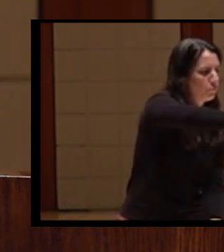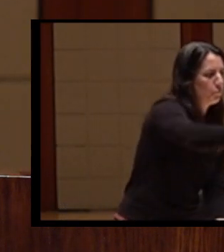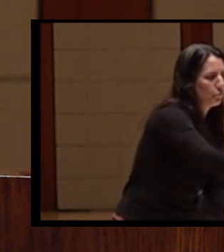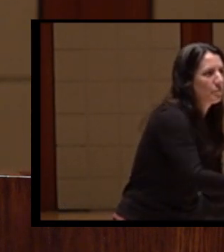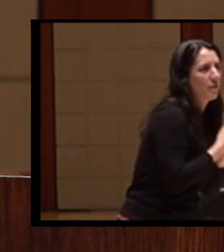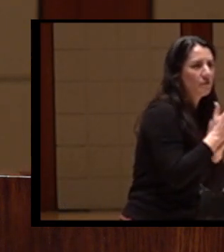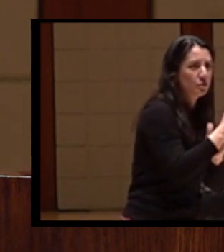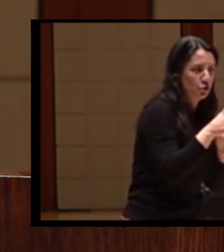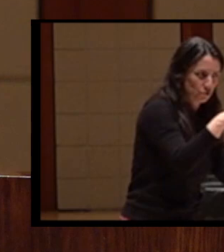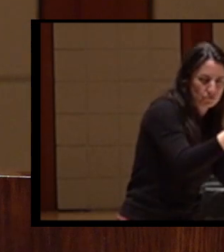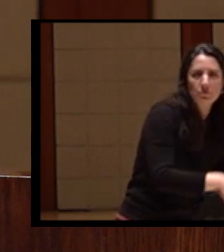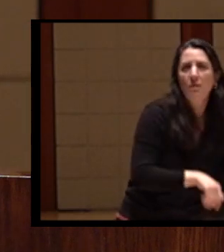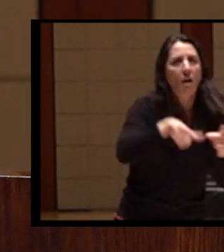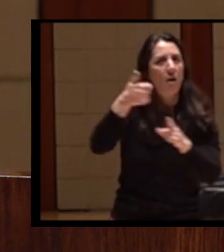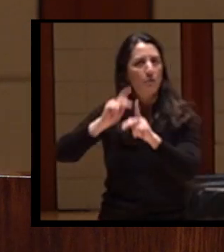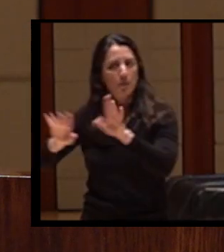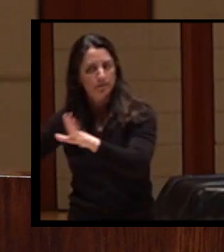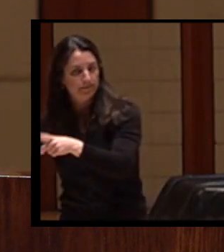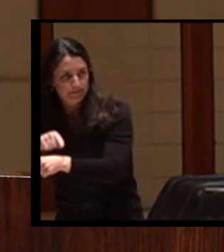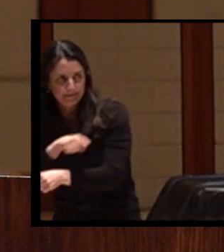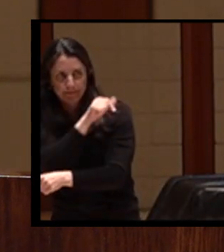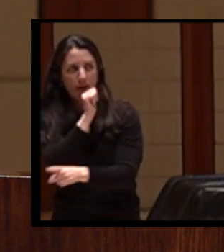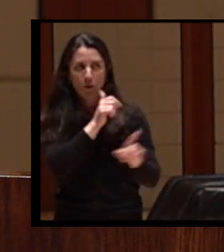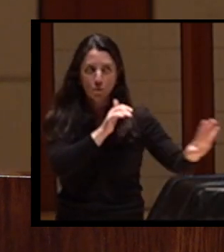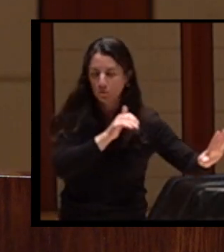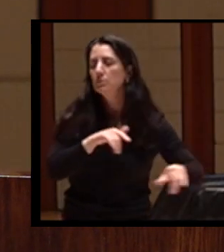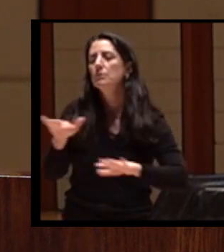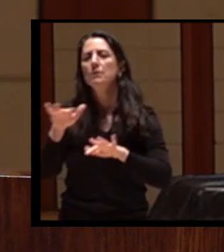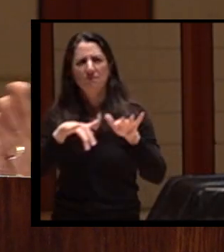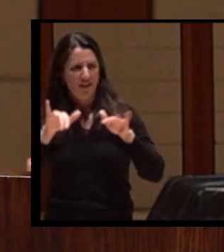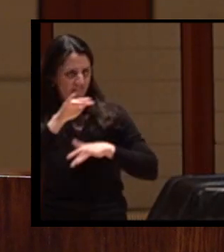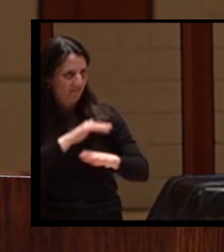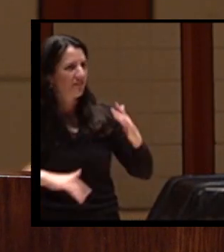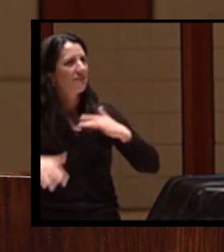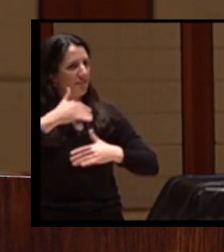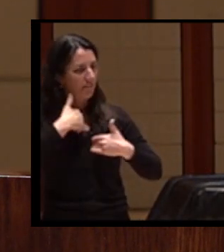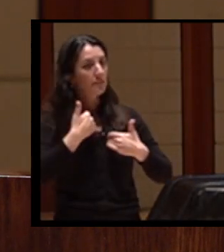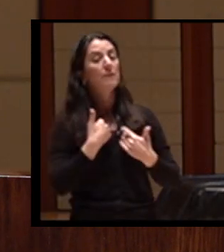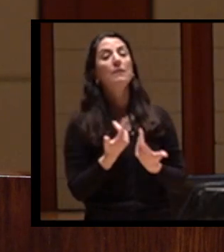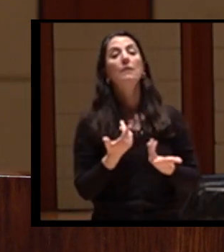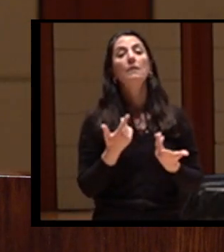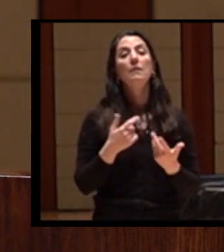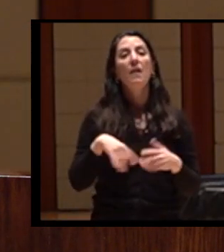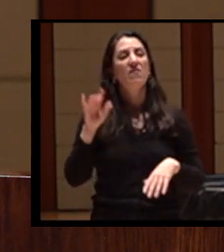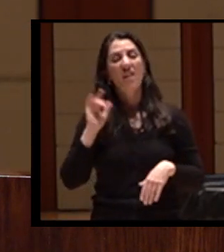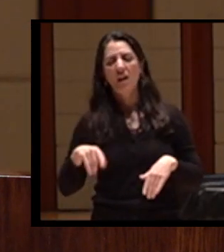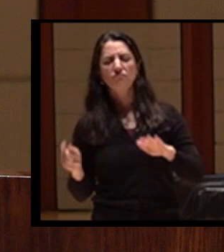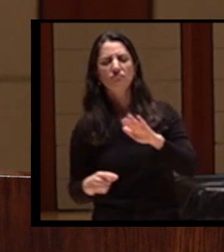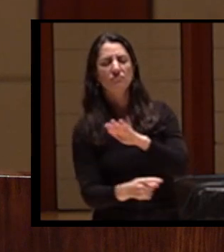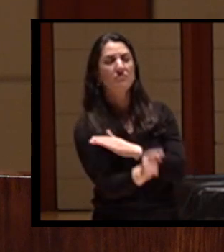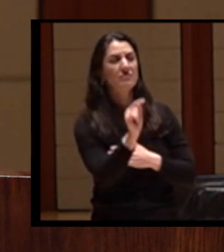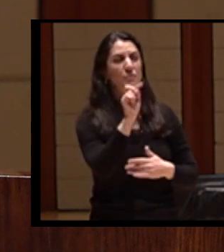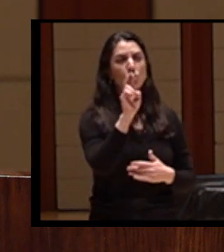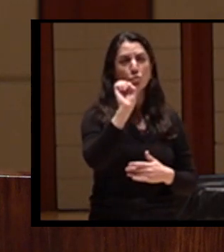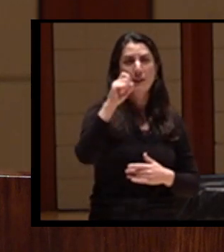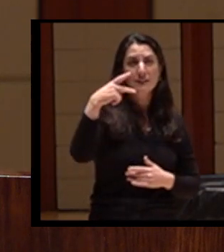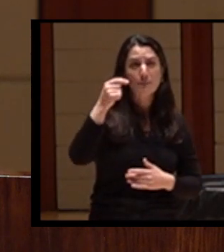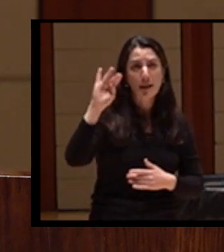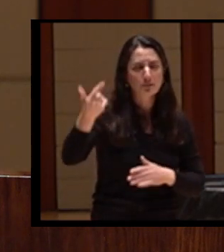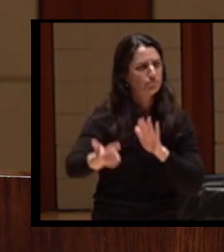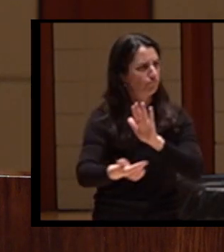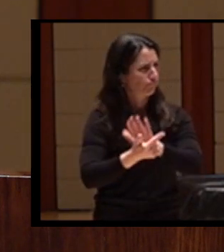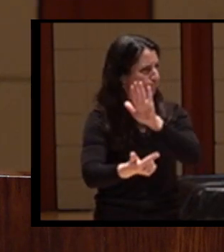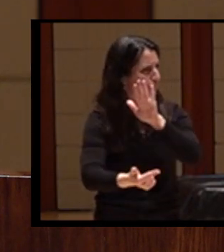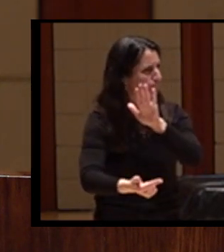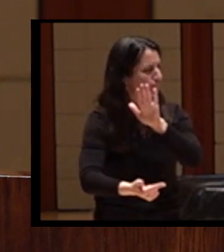today. Trespass was a crime. Payable to the owner. Permission to fish in someone else's